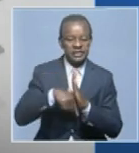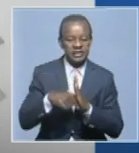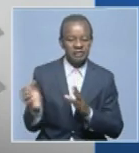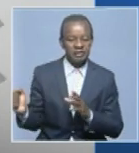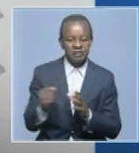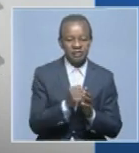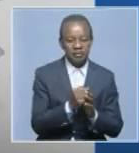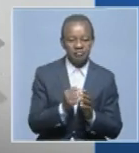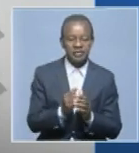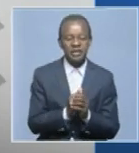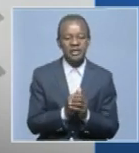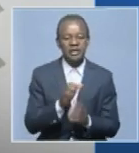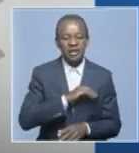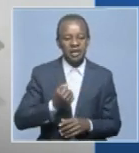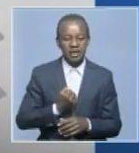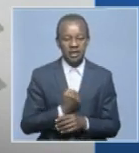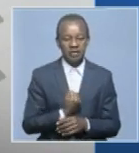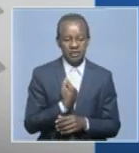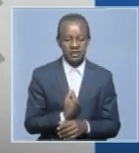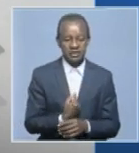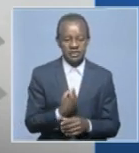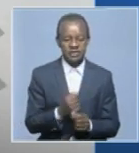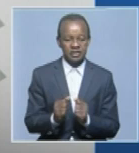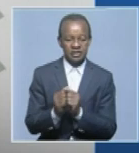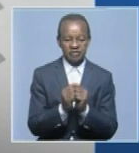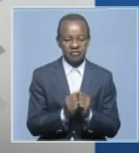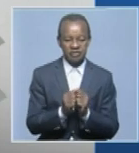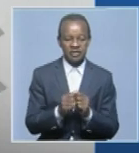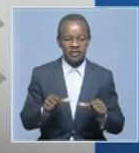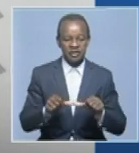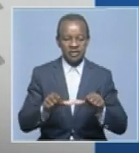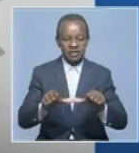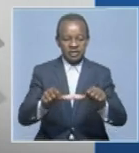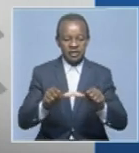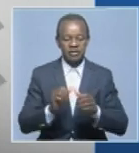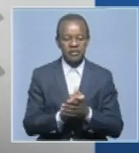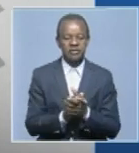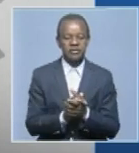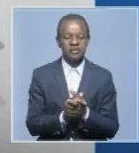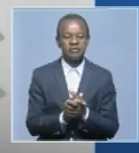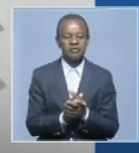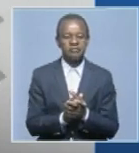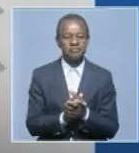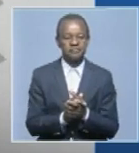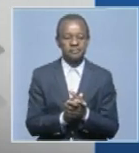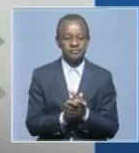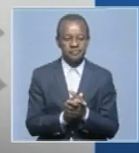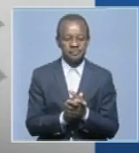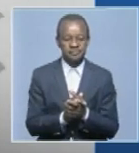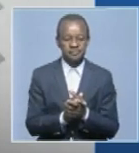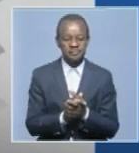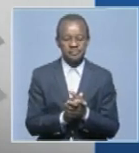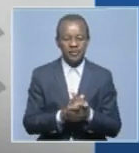and take it from there again. And not only maybe have the public meeting,